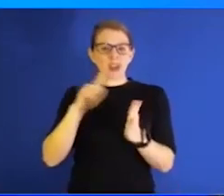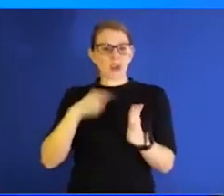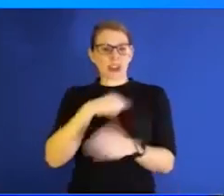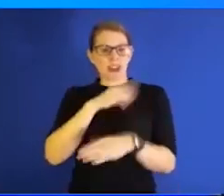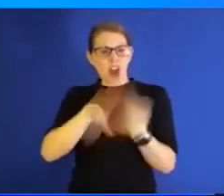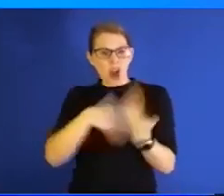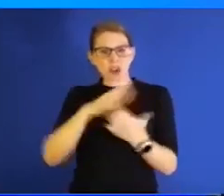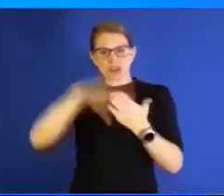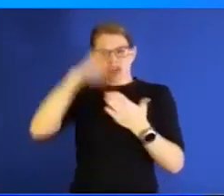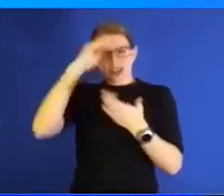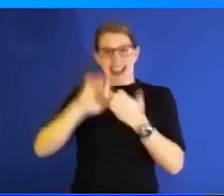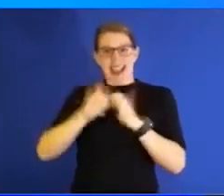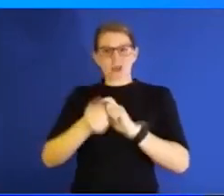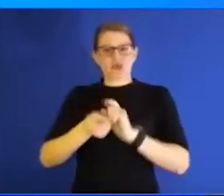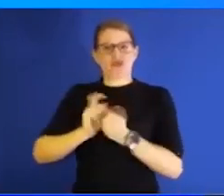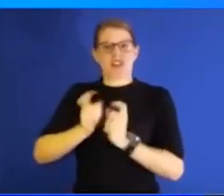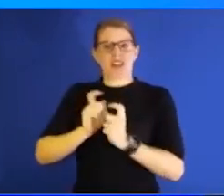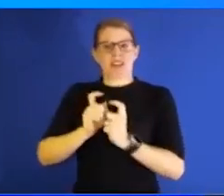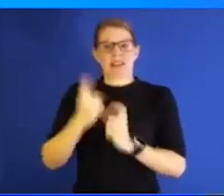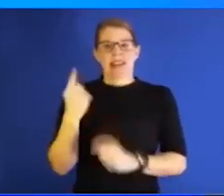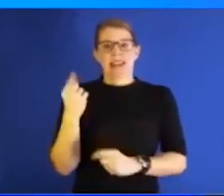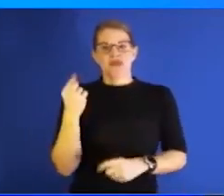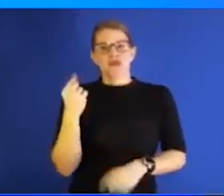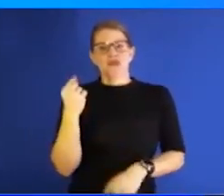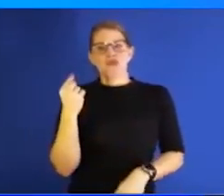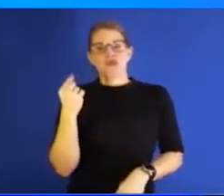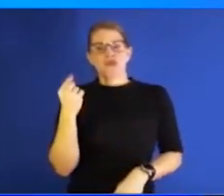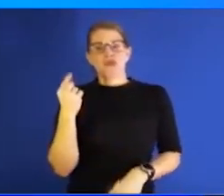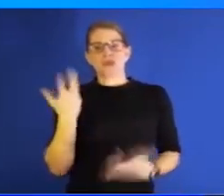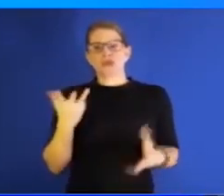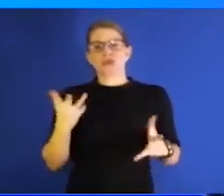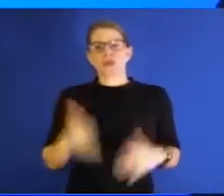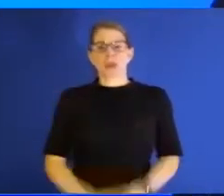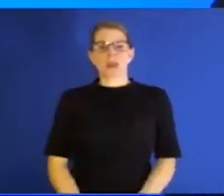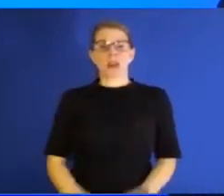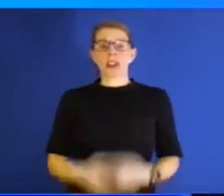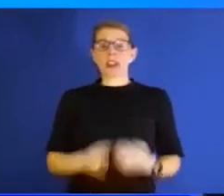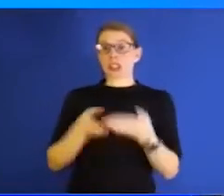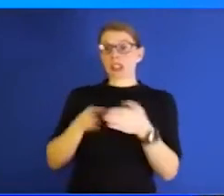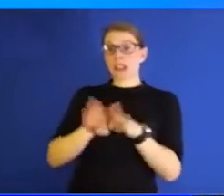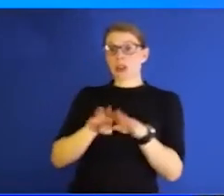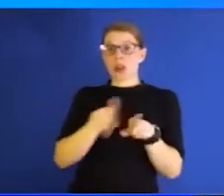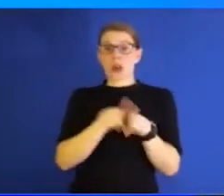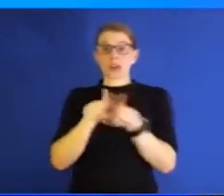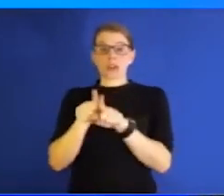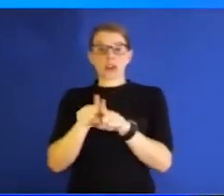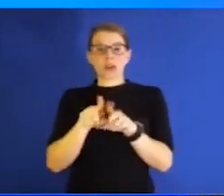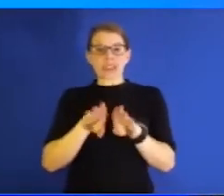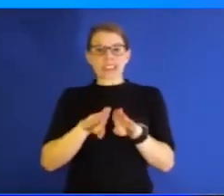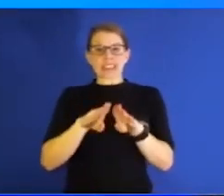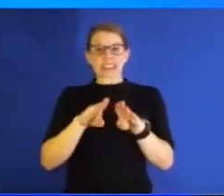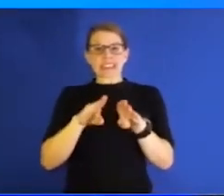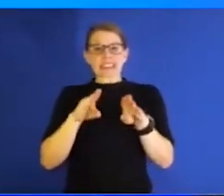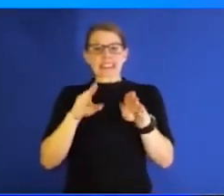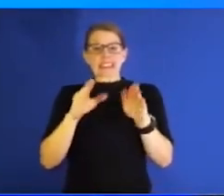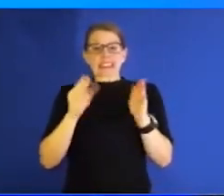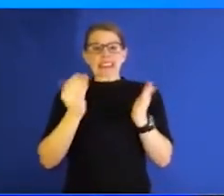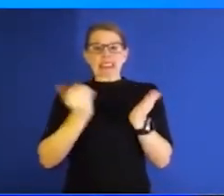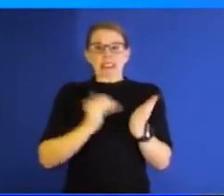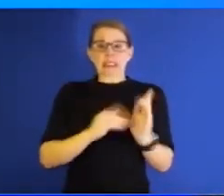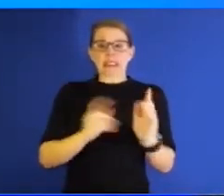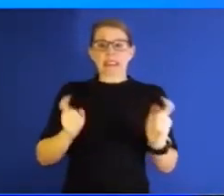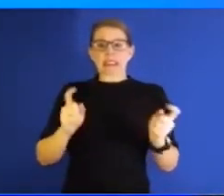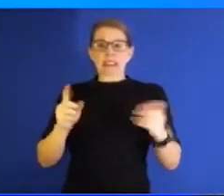to this when we not only shut down, but then started to open back up again and have learned how to flux a little bit.